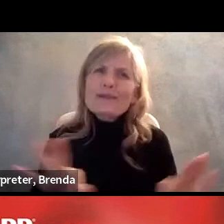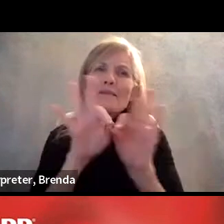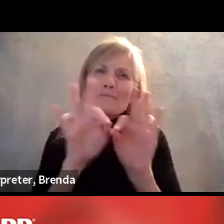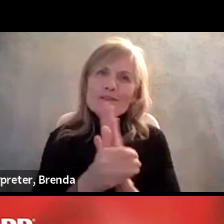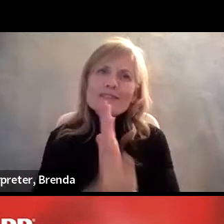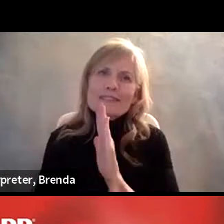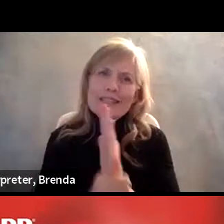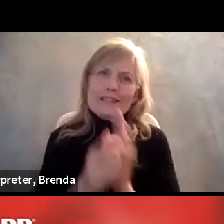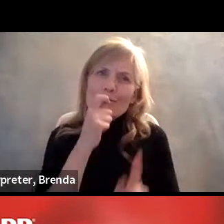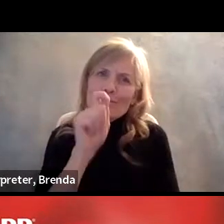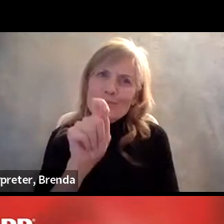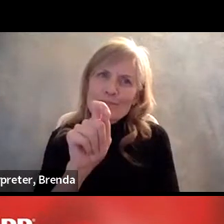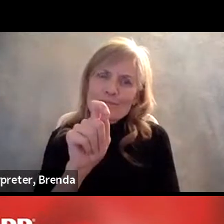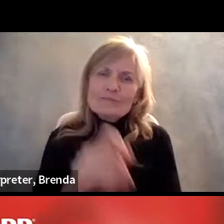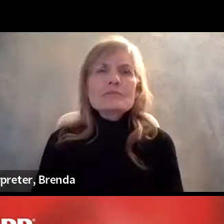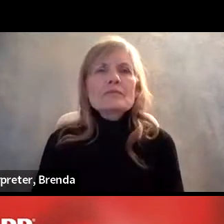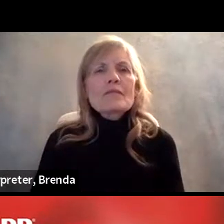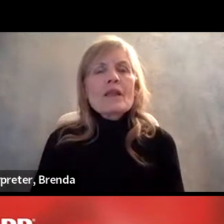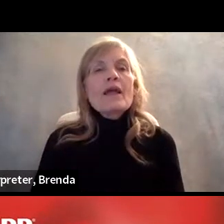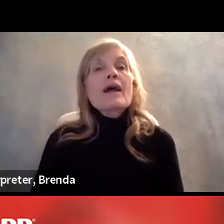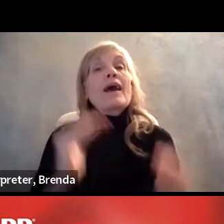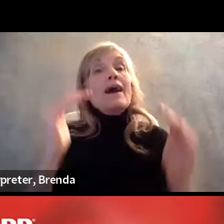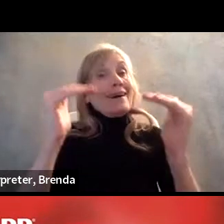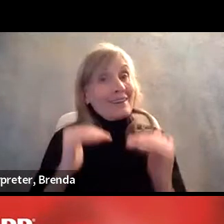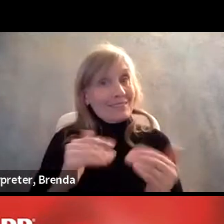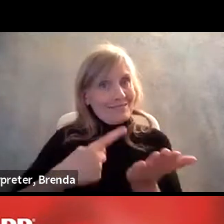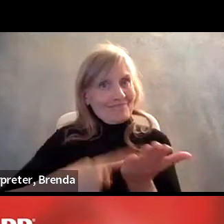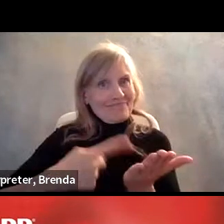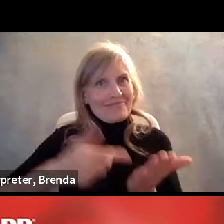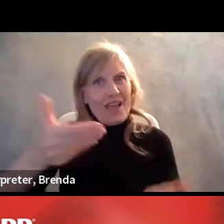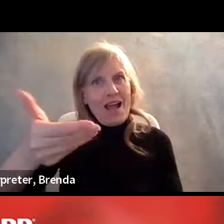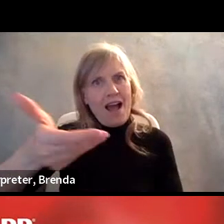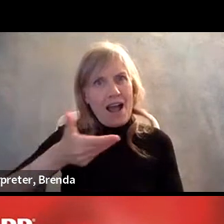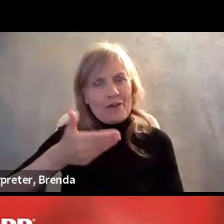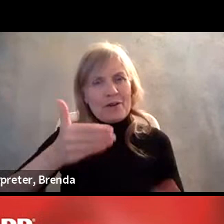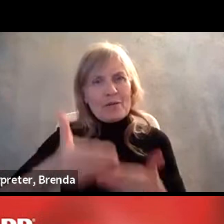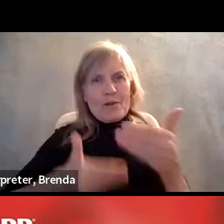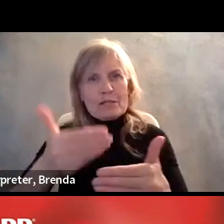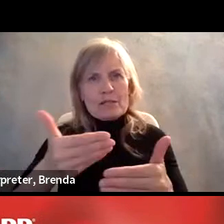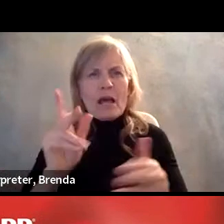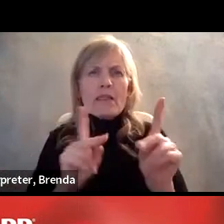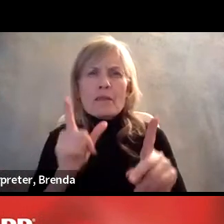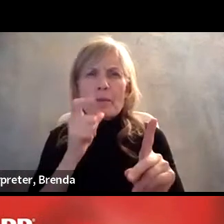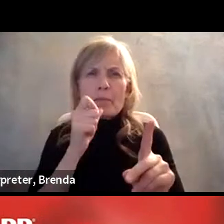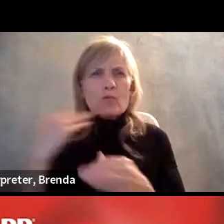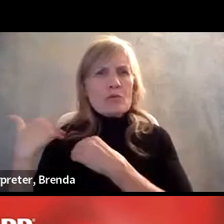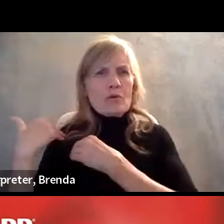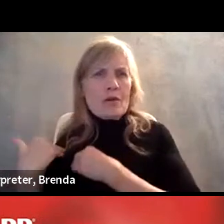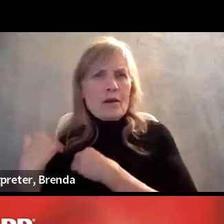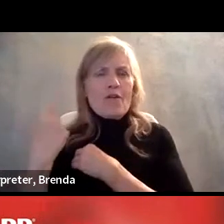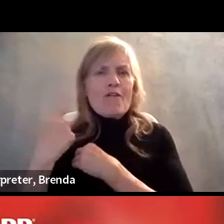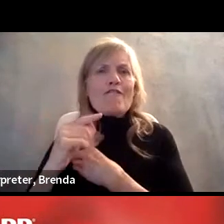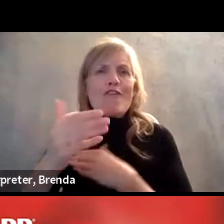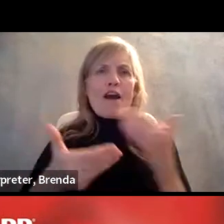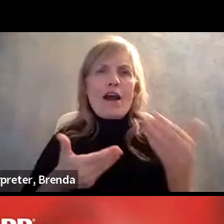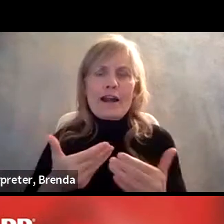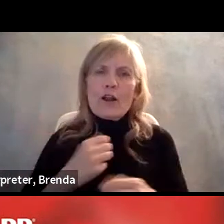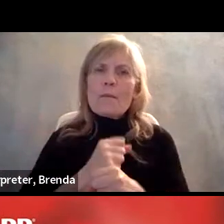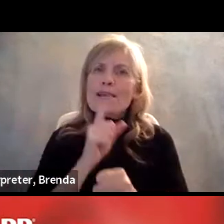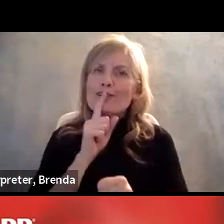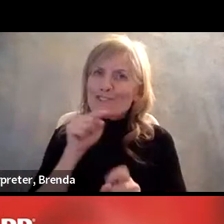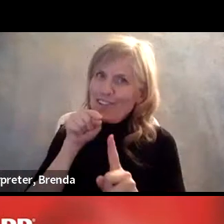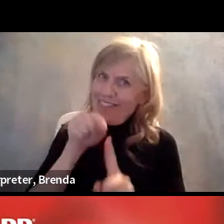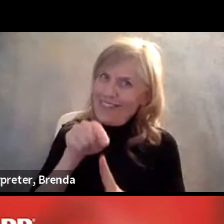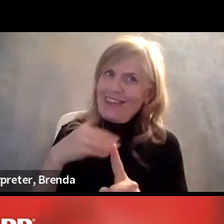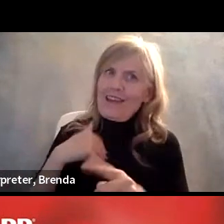and then get into the hiring process. Make sure the people who do your hiring have disability implicit bias training